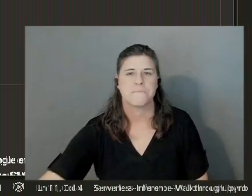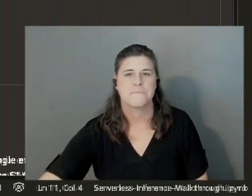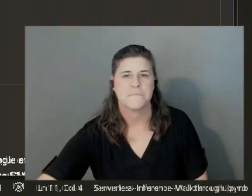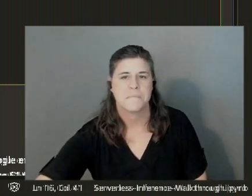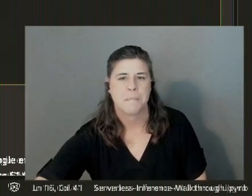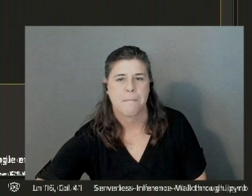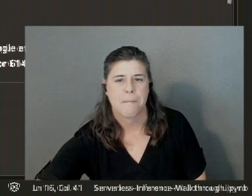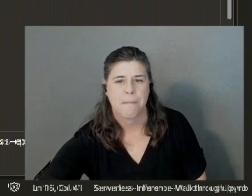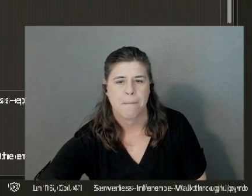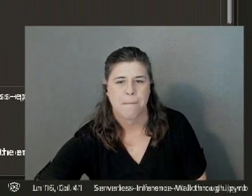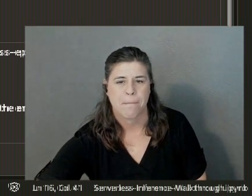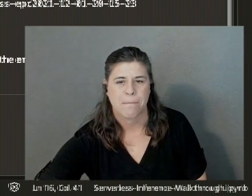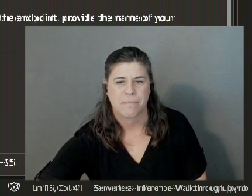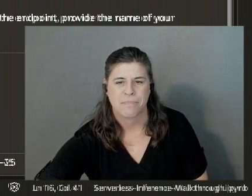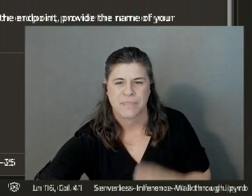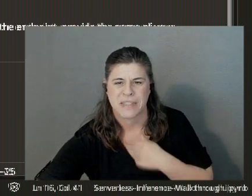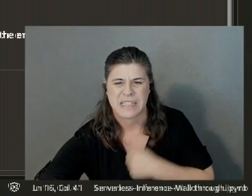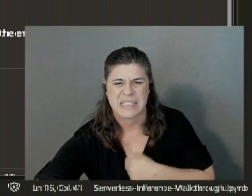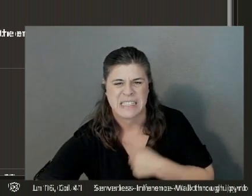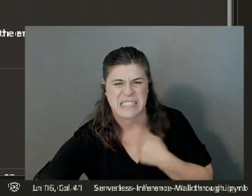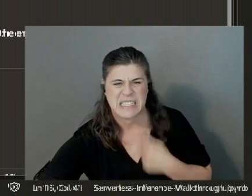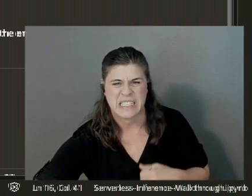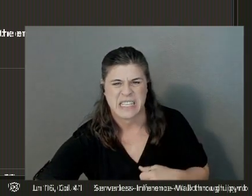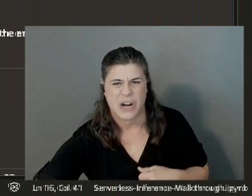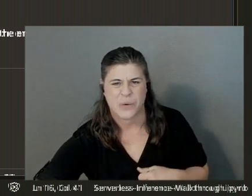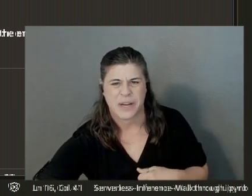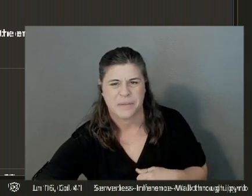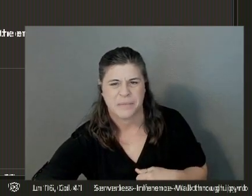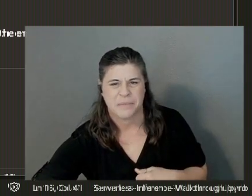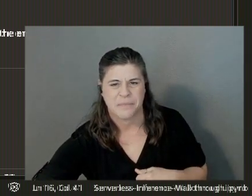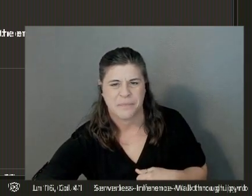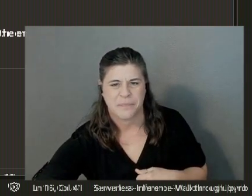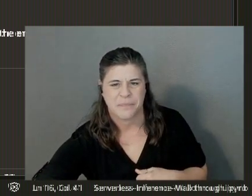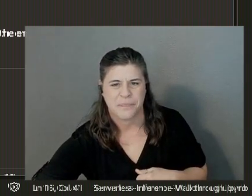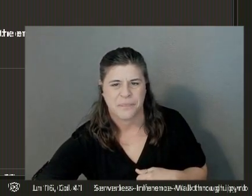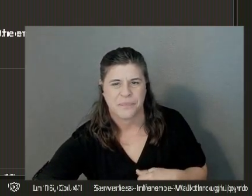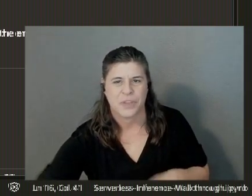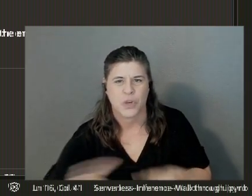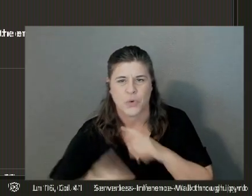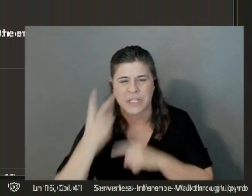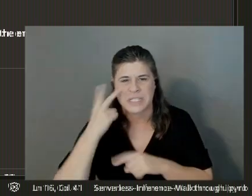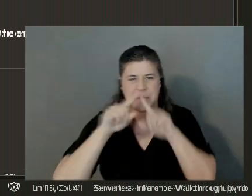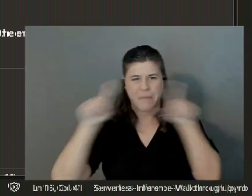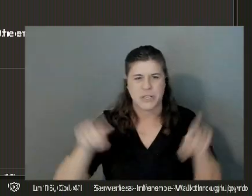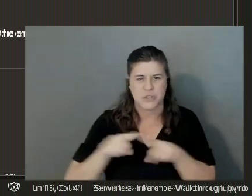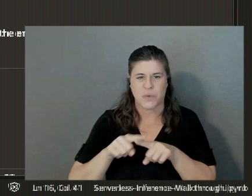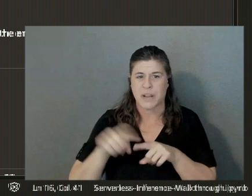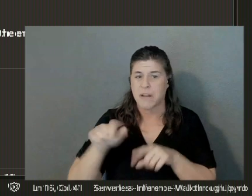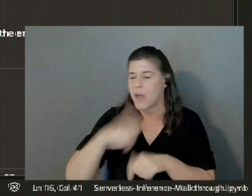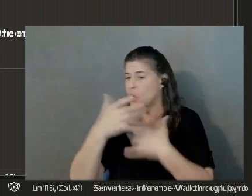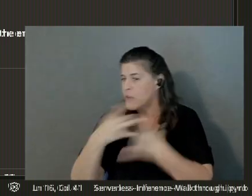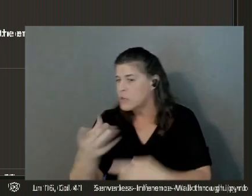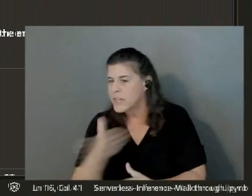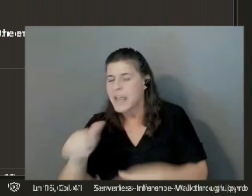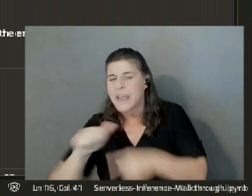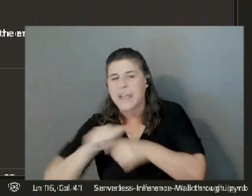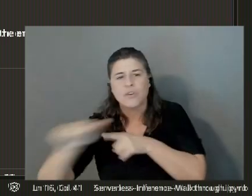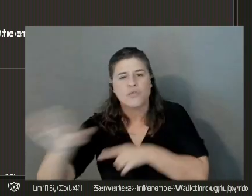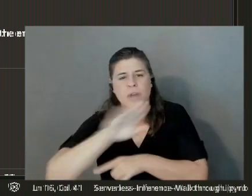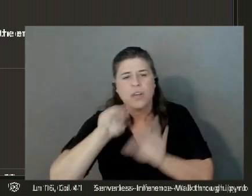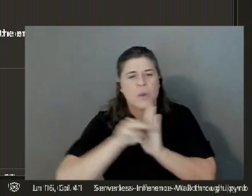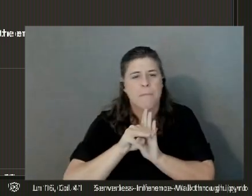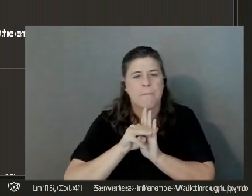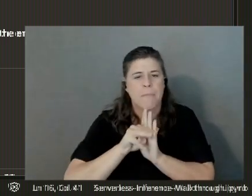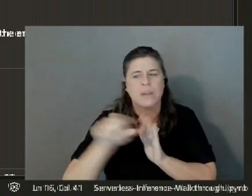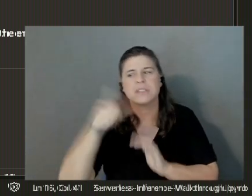Sorry, lost my screen. And another interesting thing is if you trained your model somewhere else, you can still just bring in